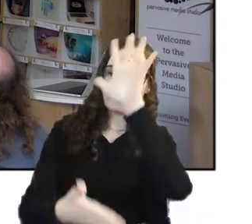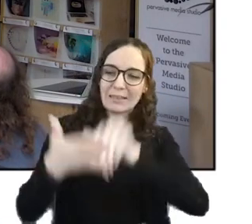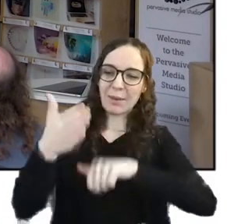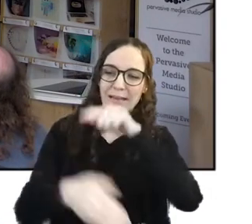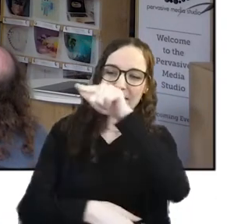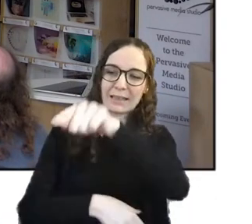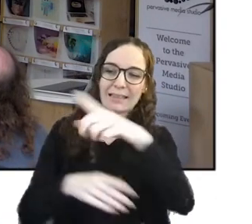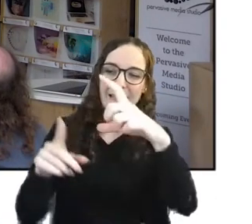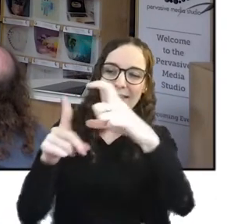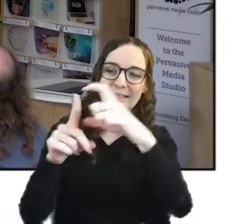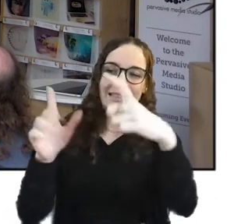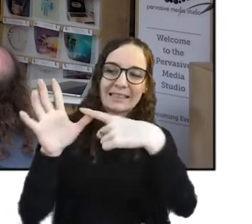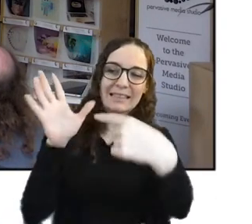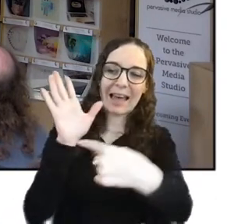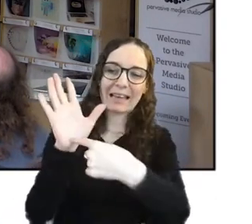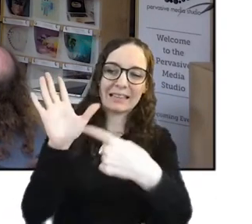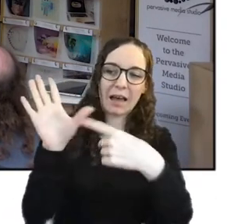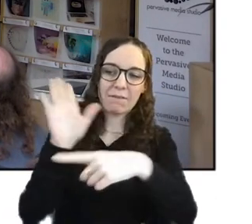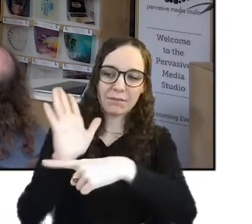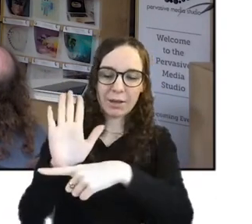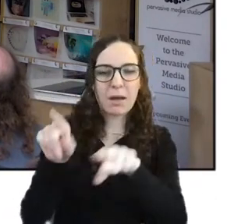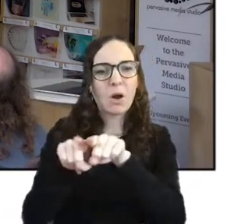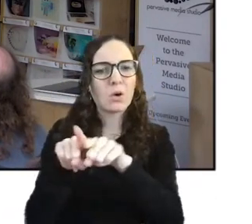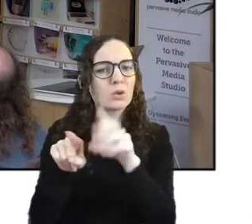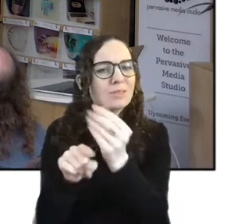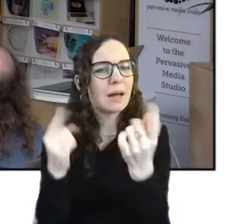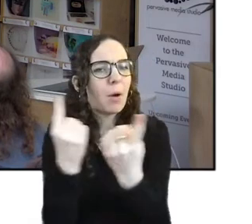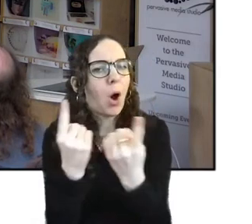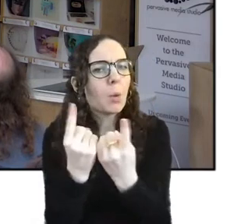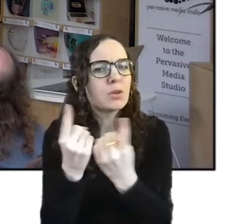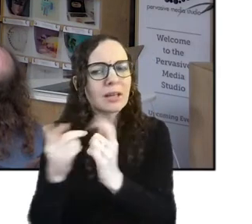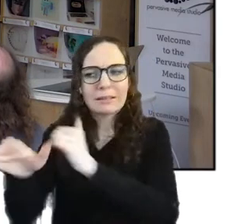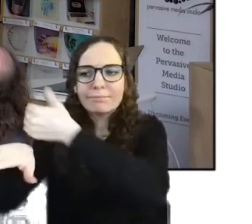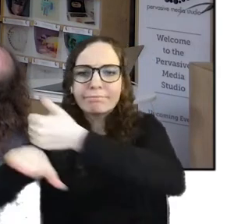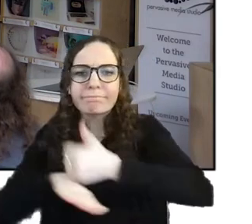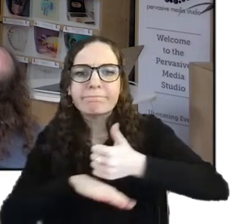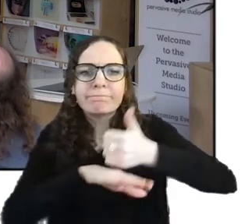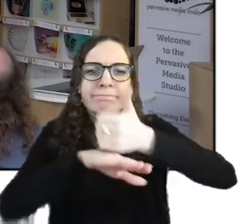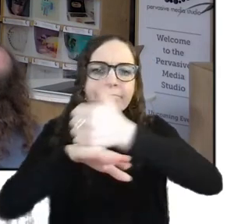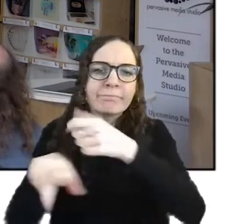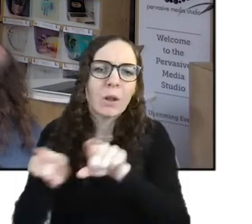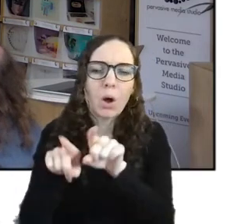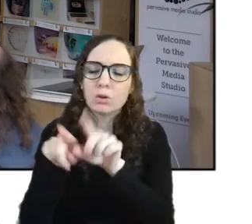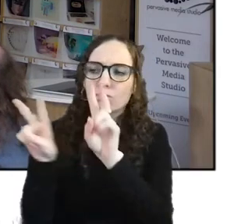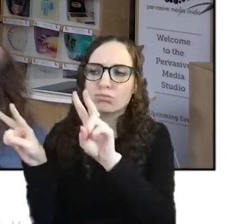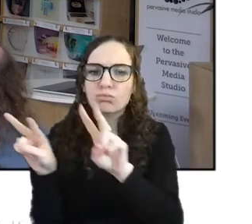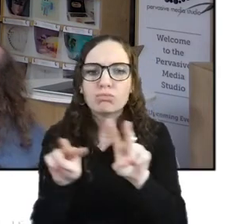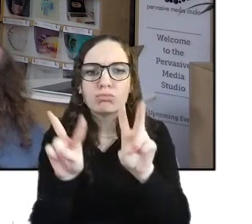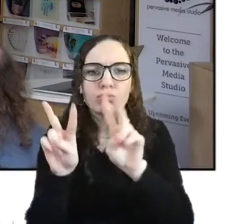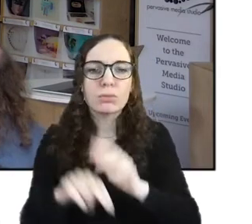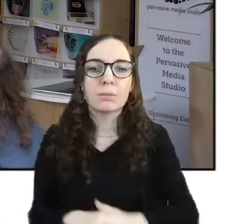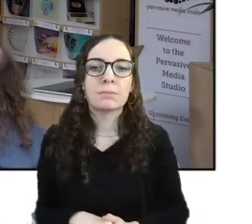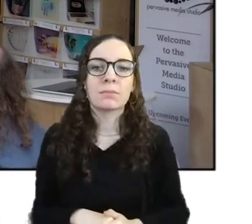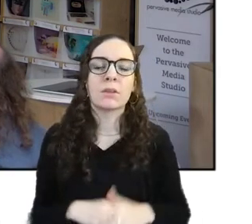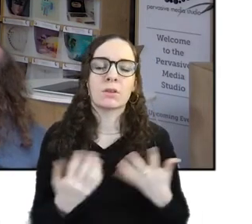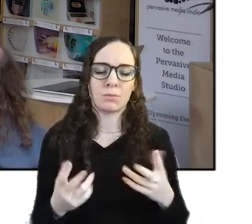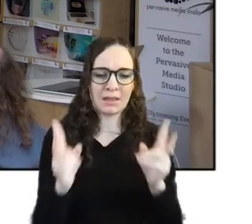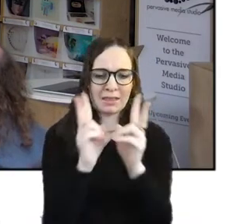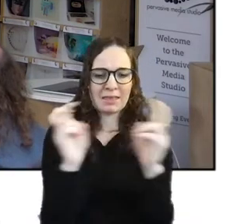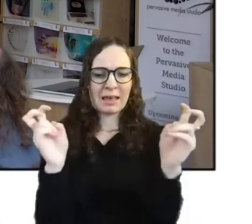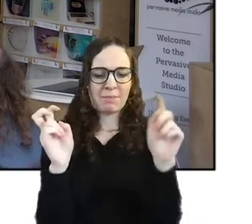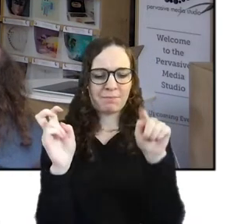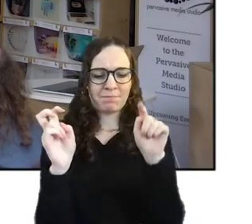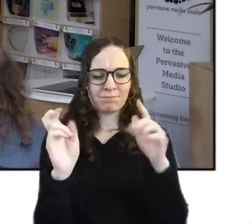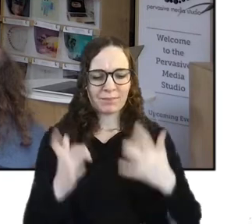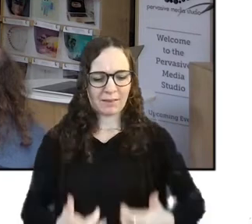displayed some objects. Yeah so the feeling machines theme to us feels really important now because of the